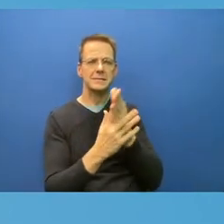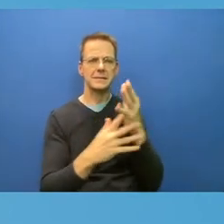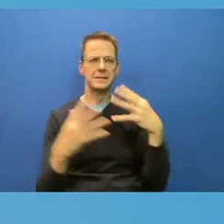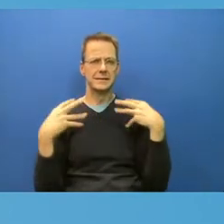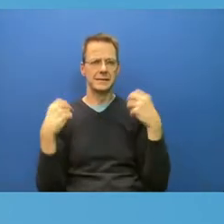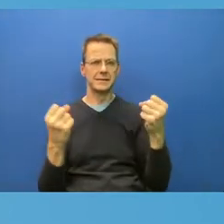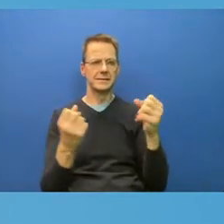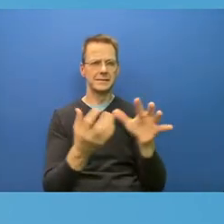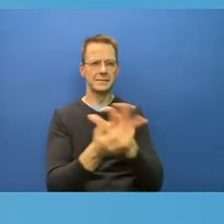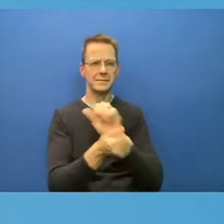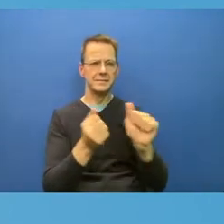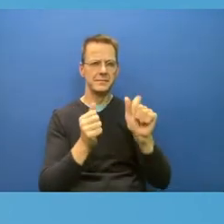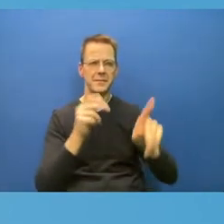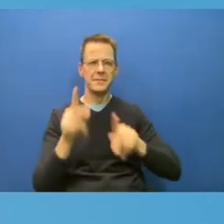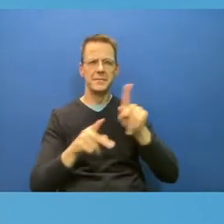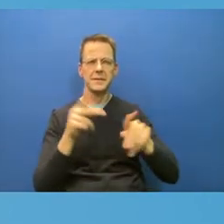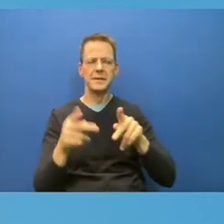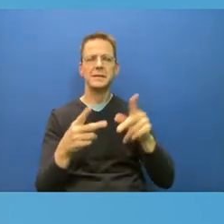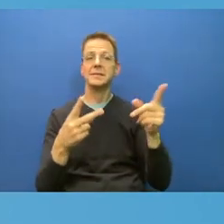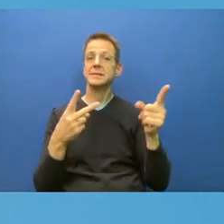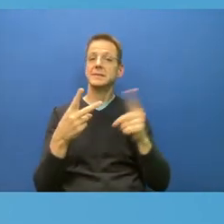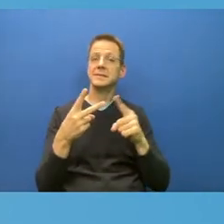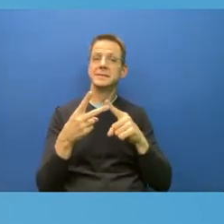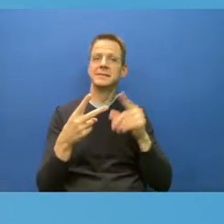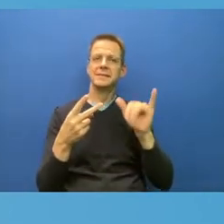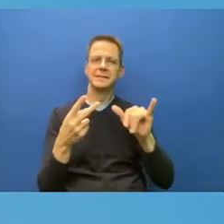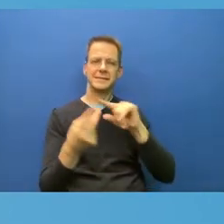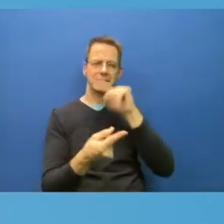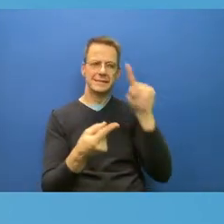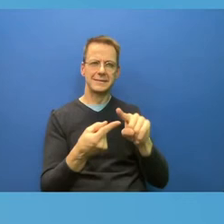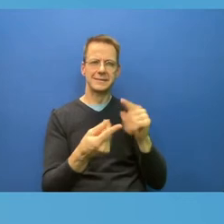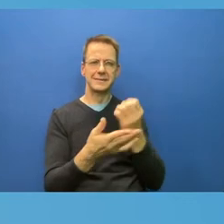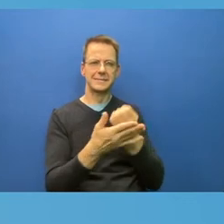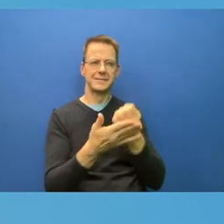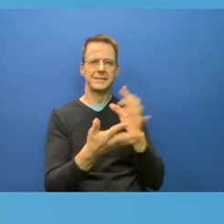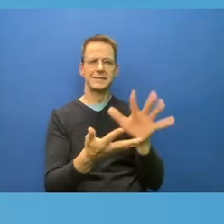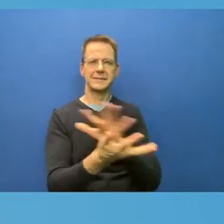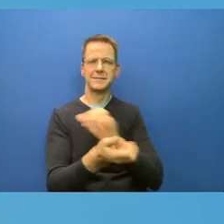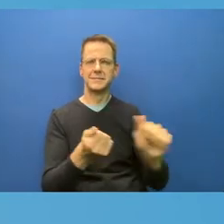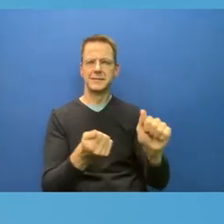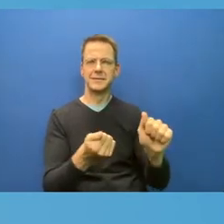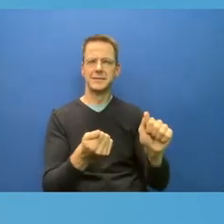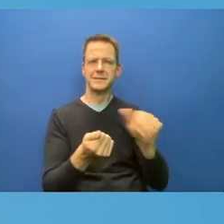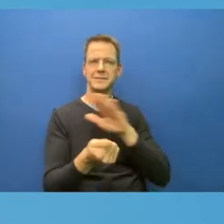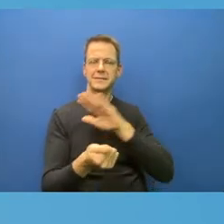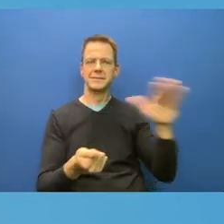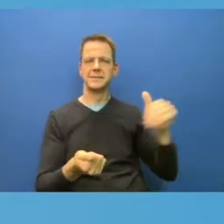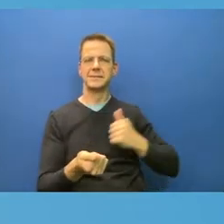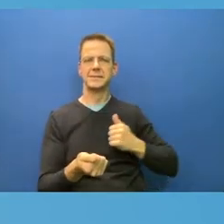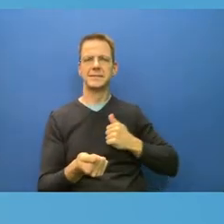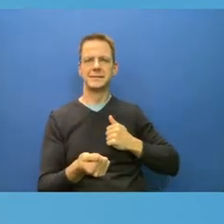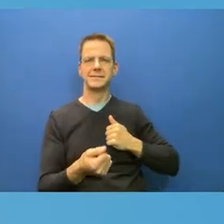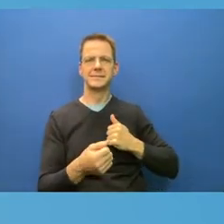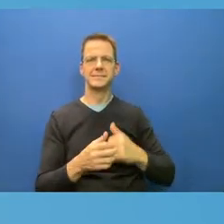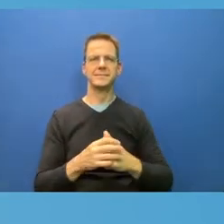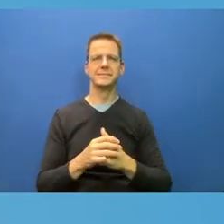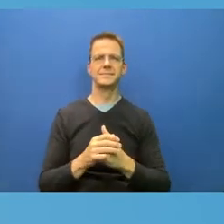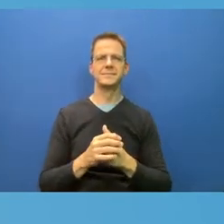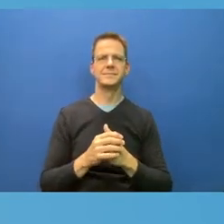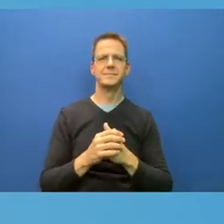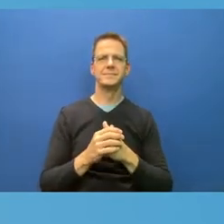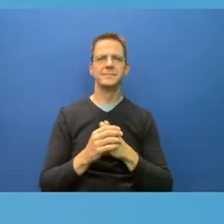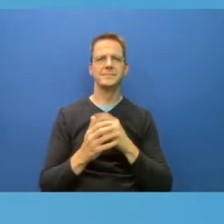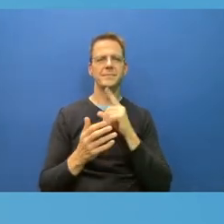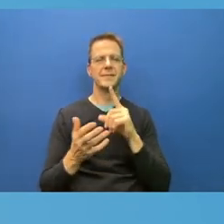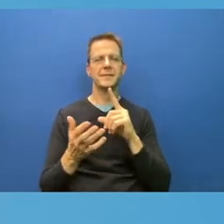damage to the country. But it should be the medical officer and her her medical and her deputy minister